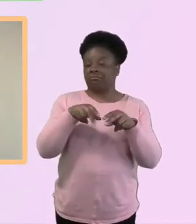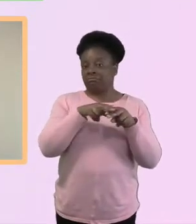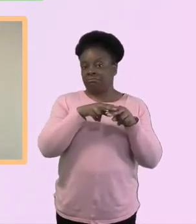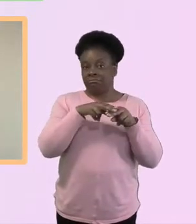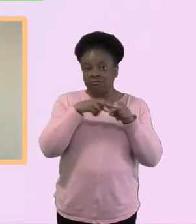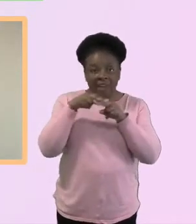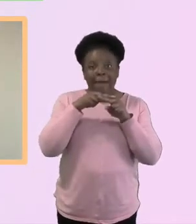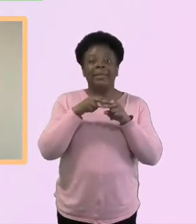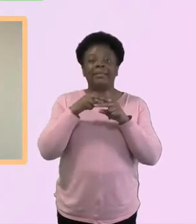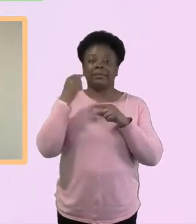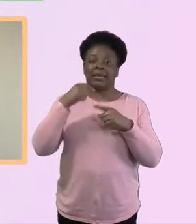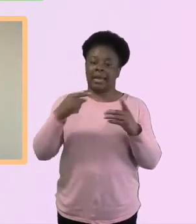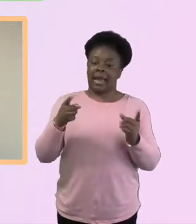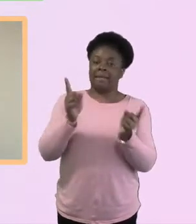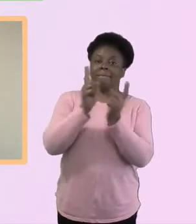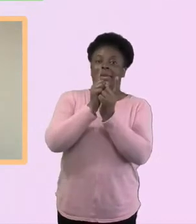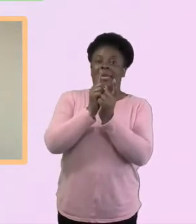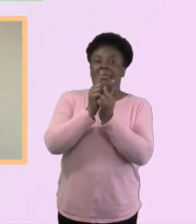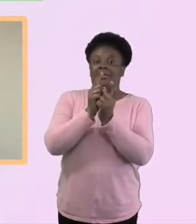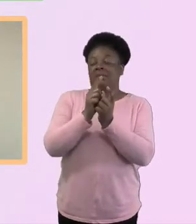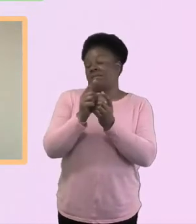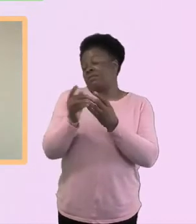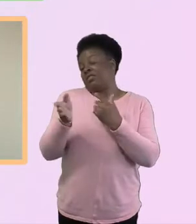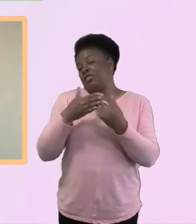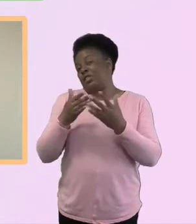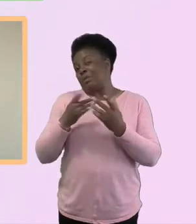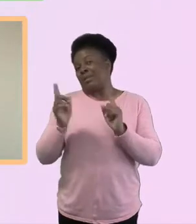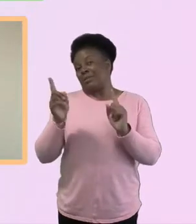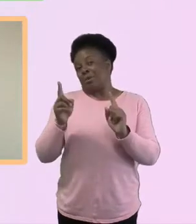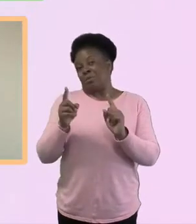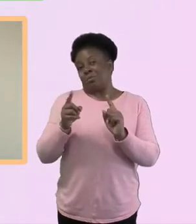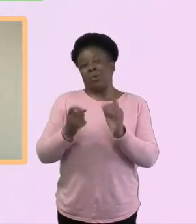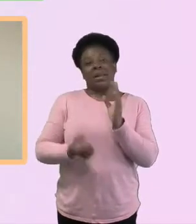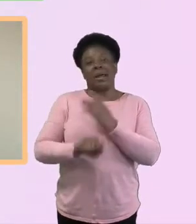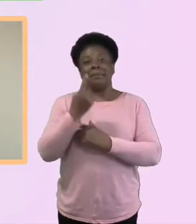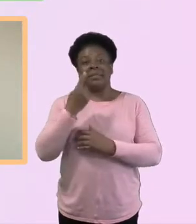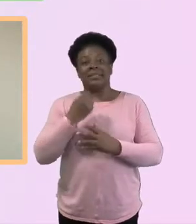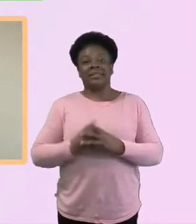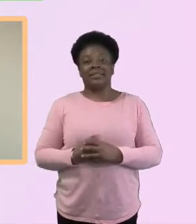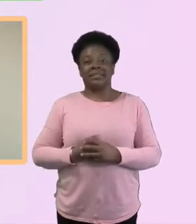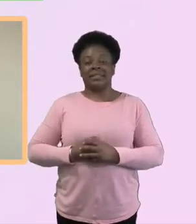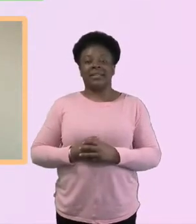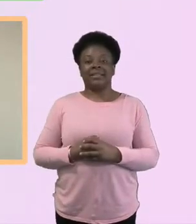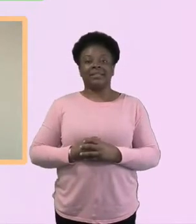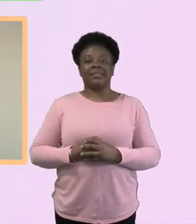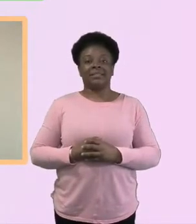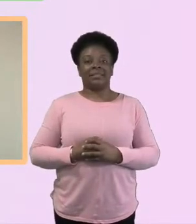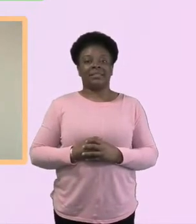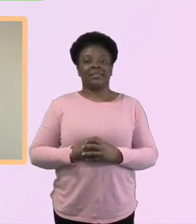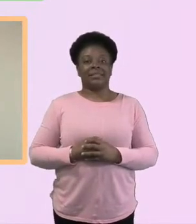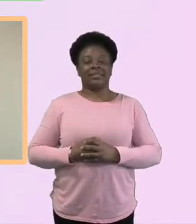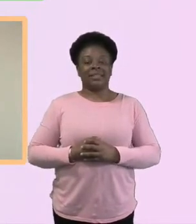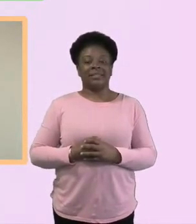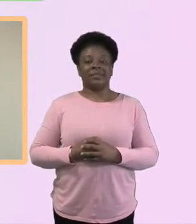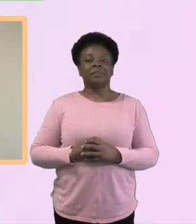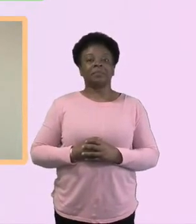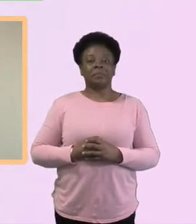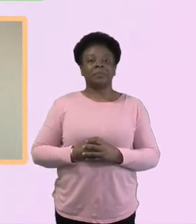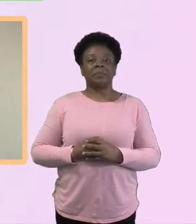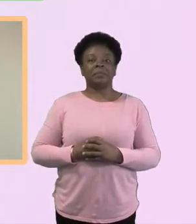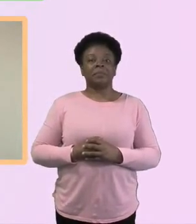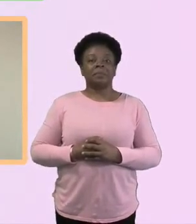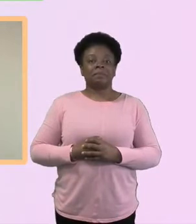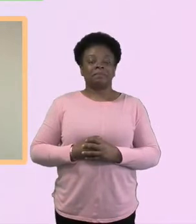you know, whether things change or not. I don't know if you. Yeah. For us, it's, it's always been a transition in the opposite